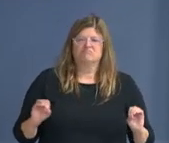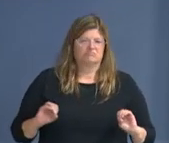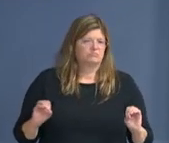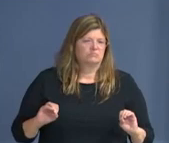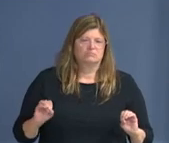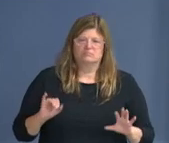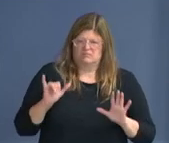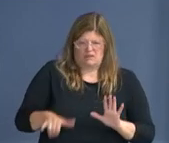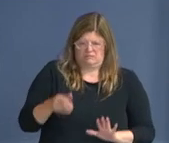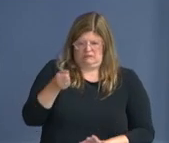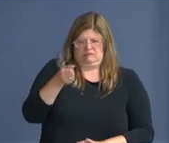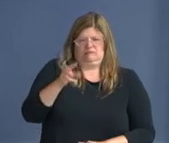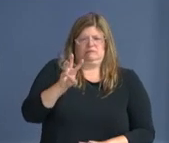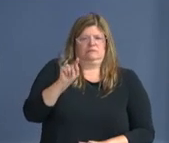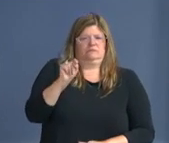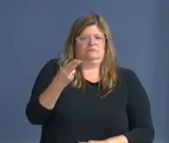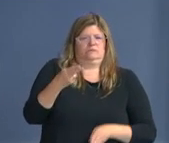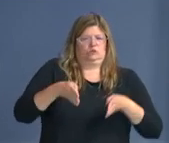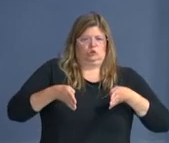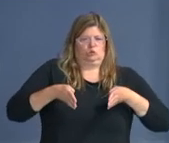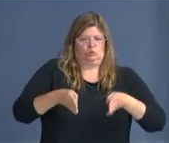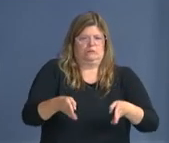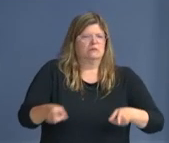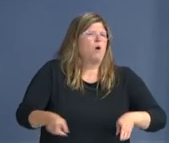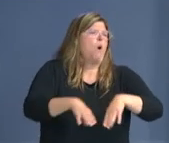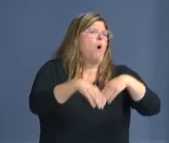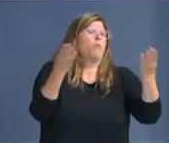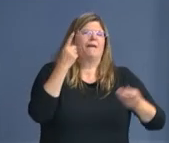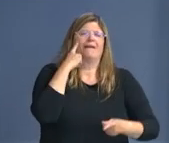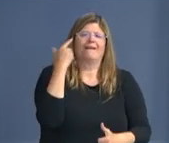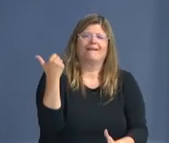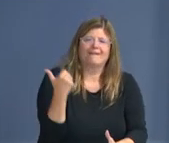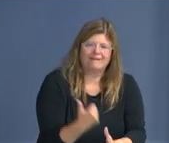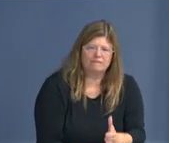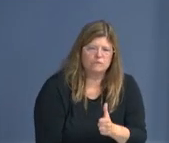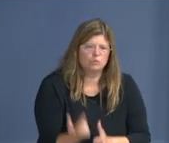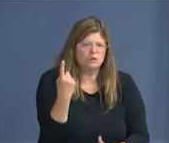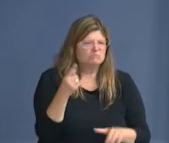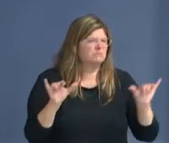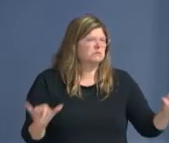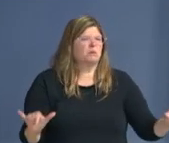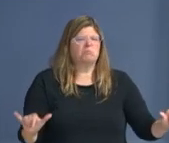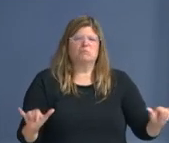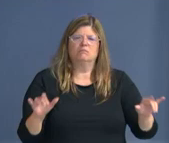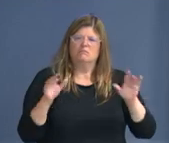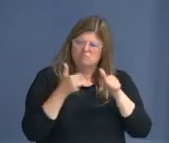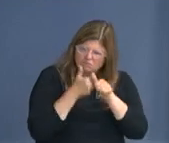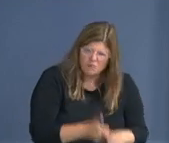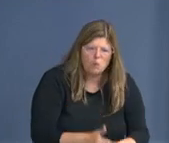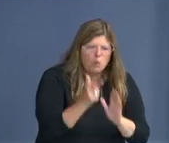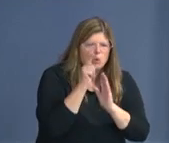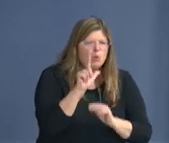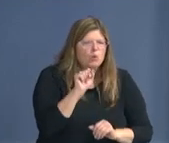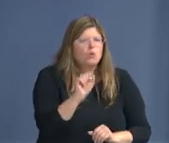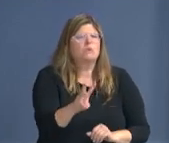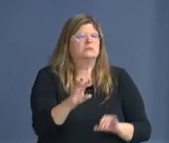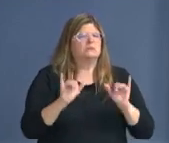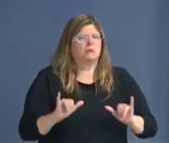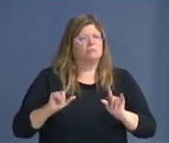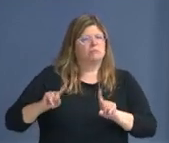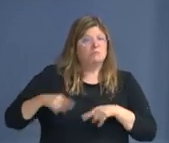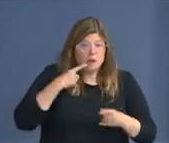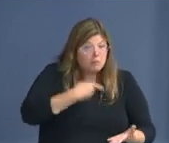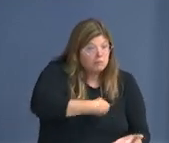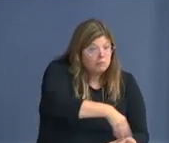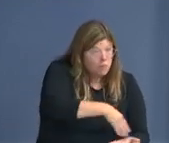as long as they're peaceful and lawful. And are you going to paint over the yellow wording? As, as I just mentioned, Sam,